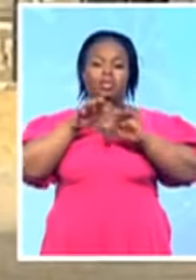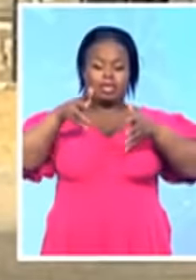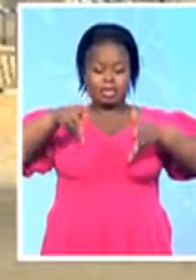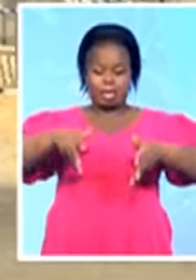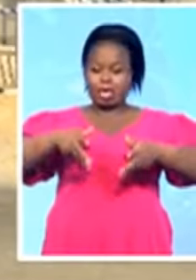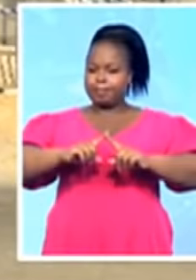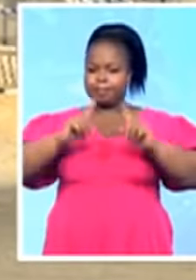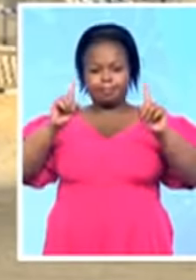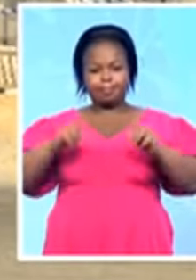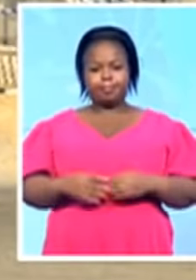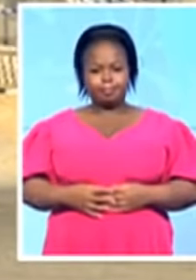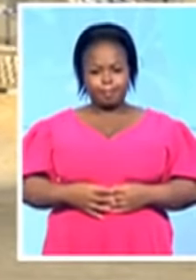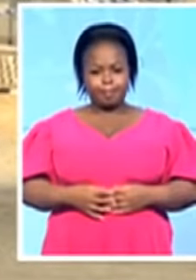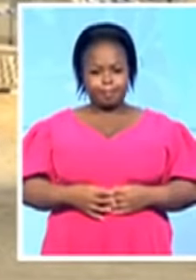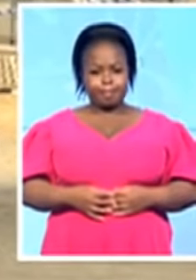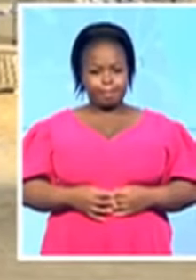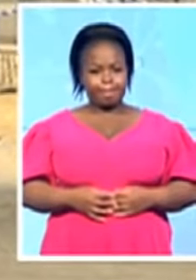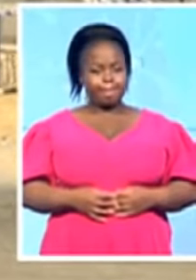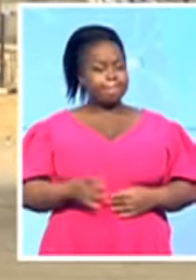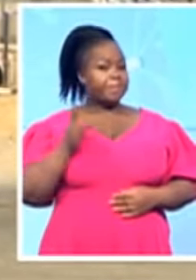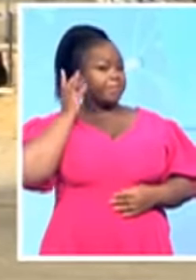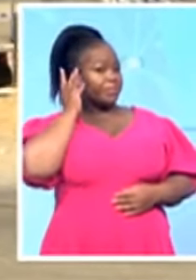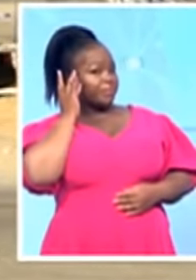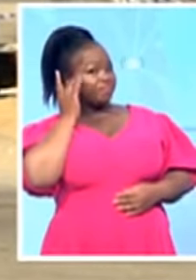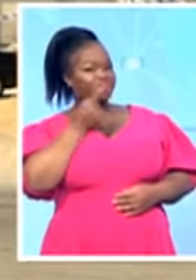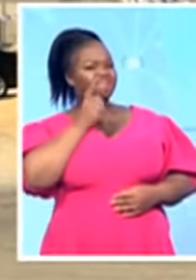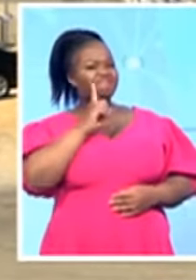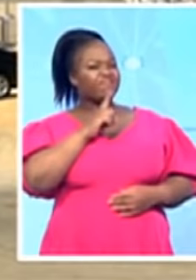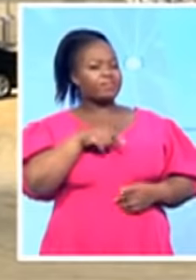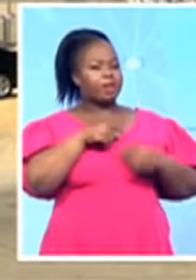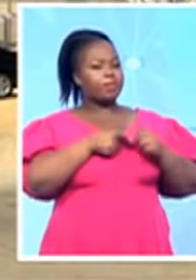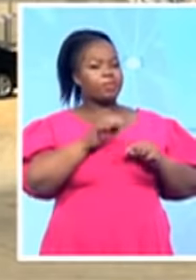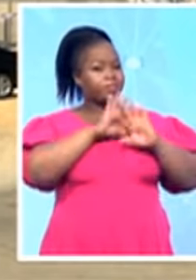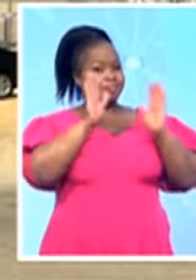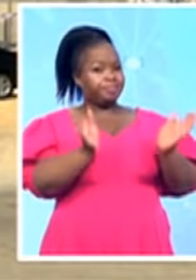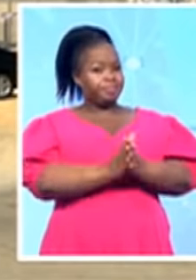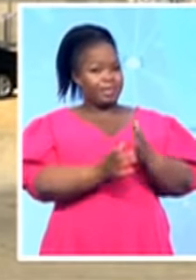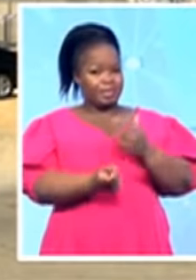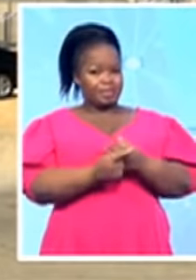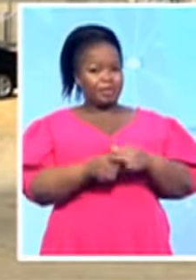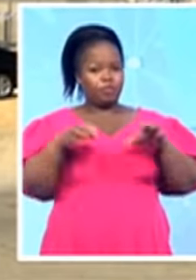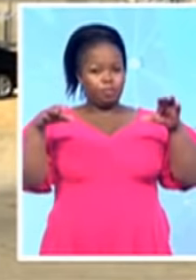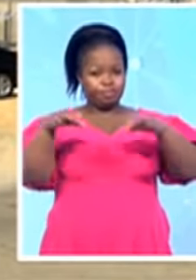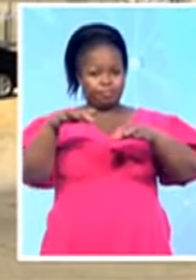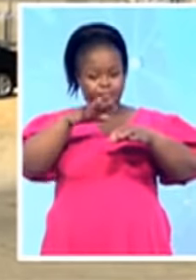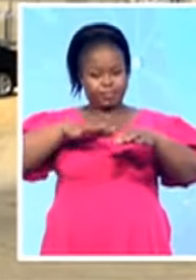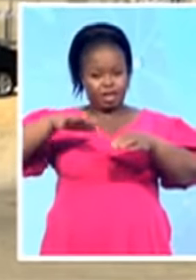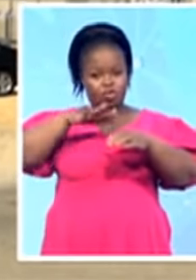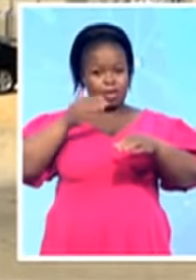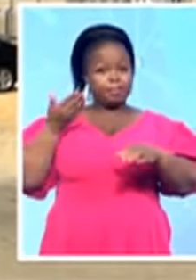hearing on the ground from your sources with regards to the vicinity where you left off? Tensions still high?